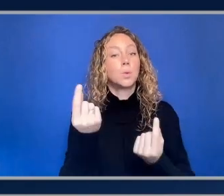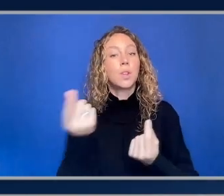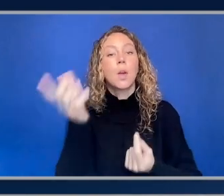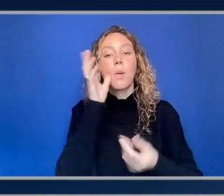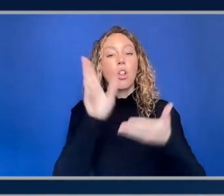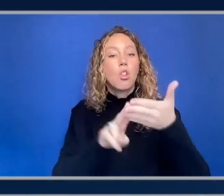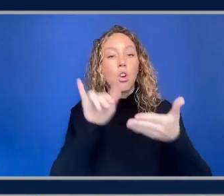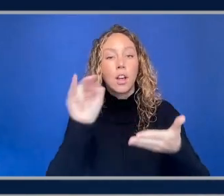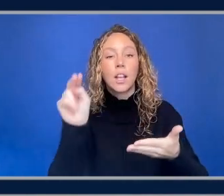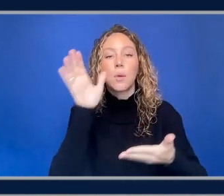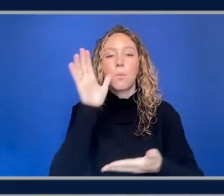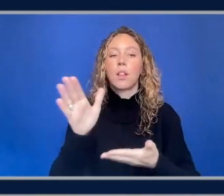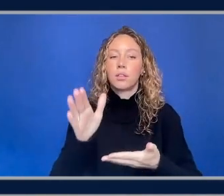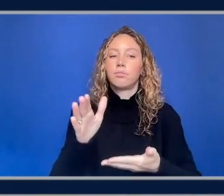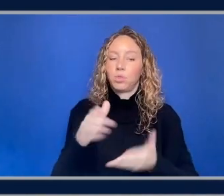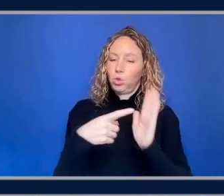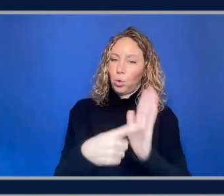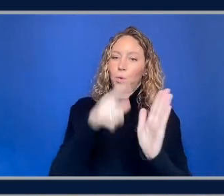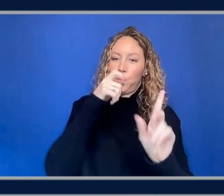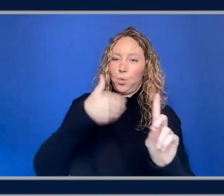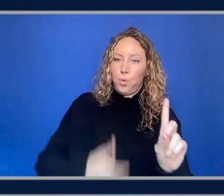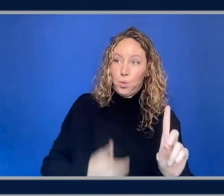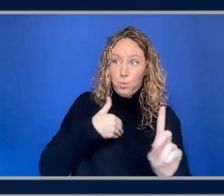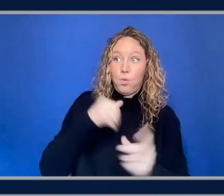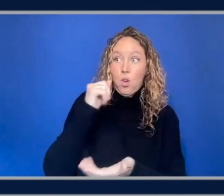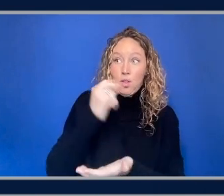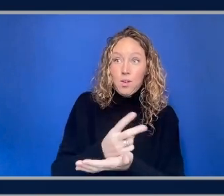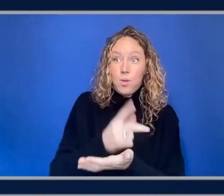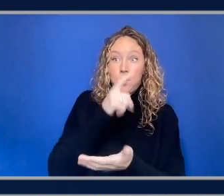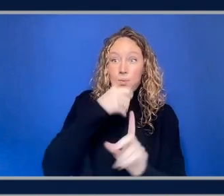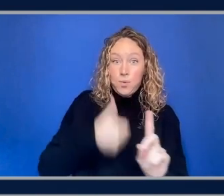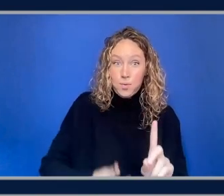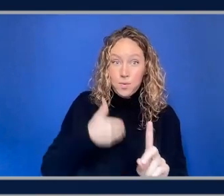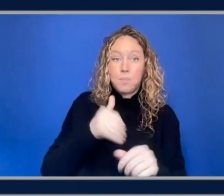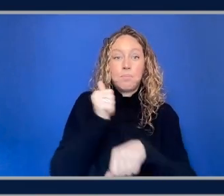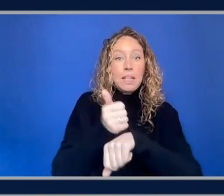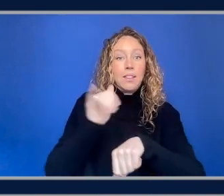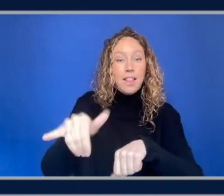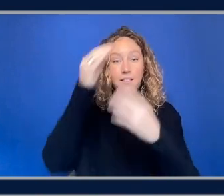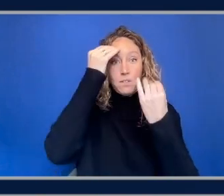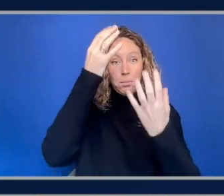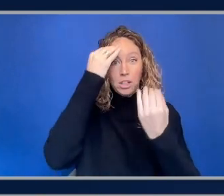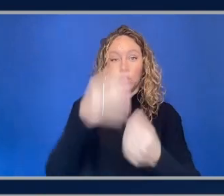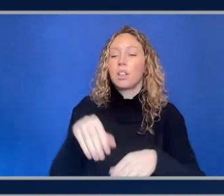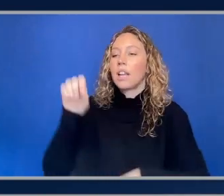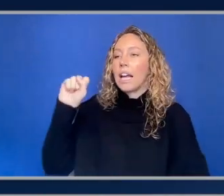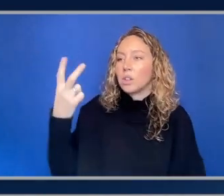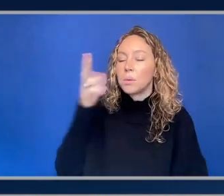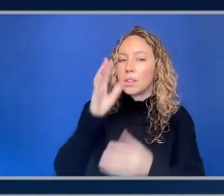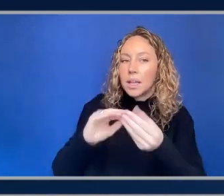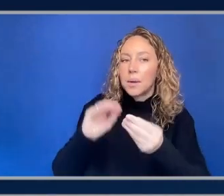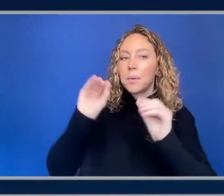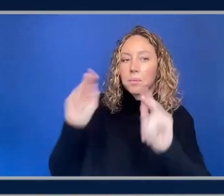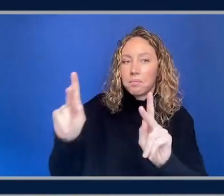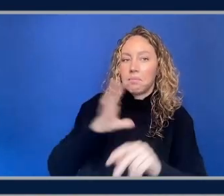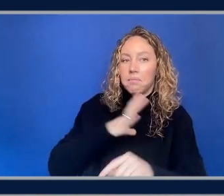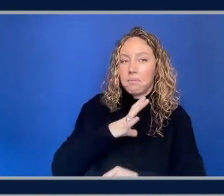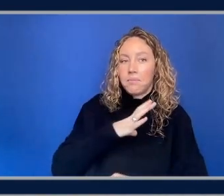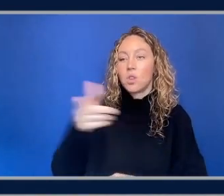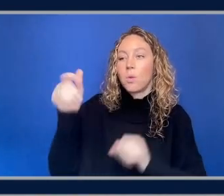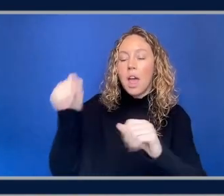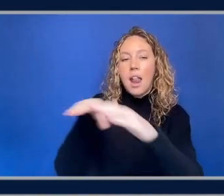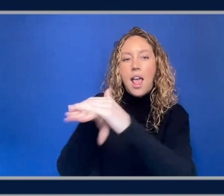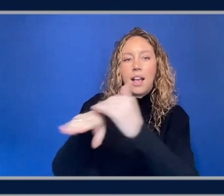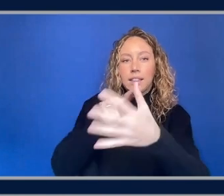they're proving who they are they're authenticating in and then based on that authentication s3 saying okay here is what they they can access